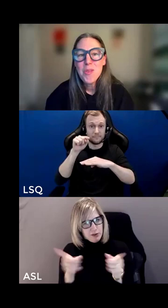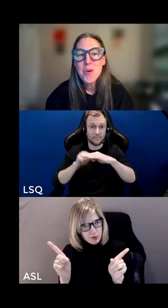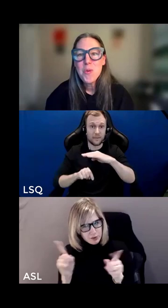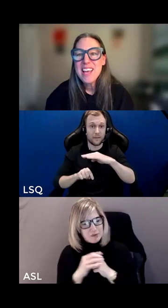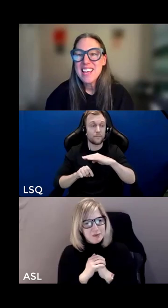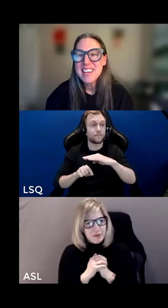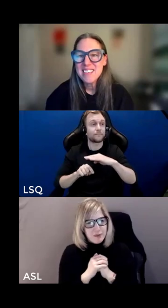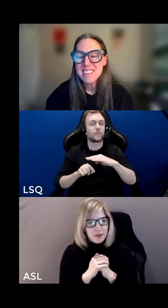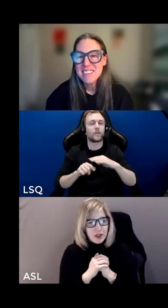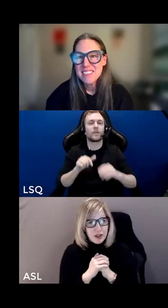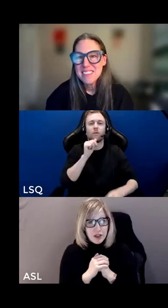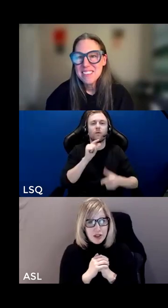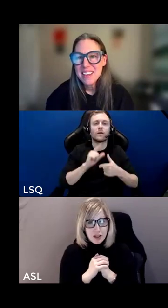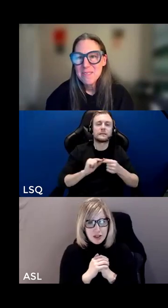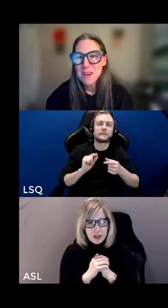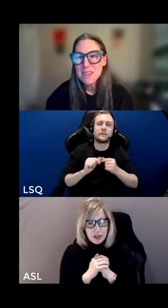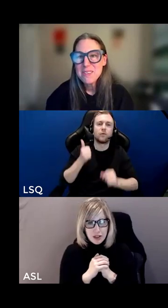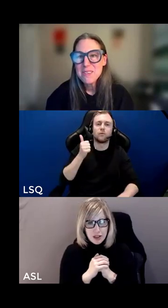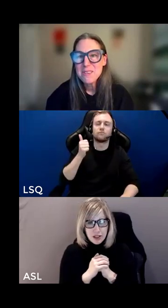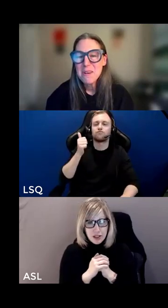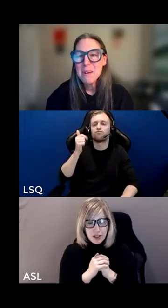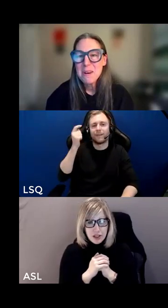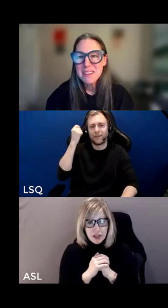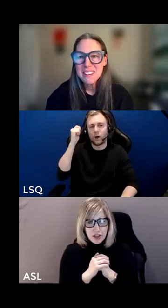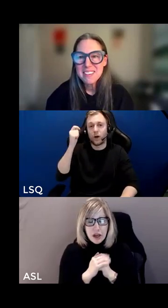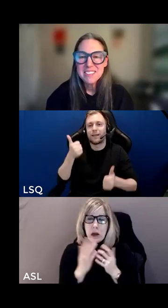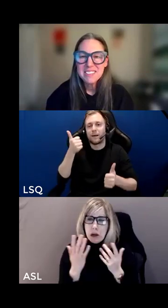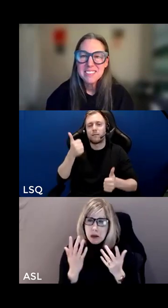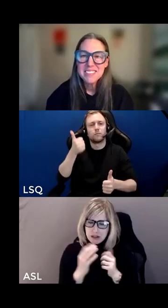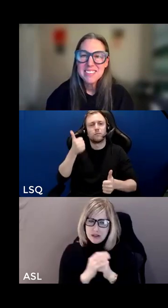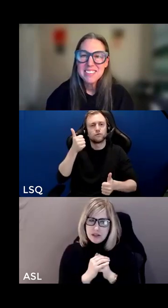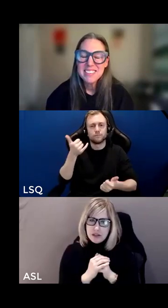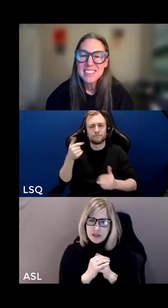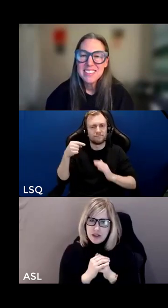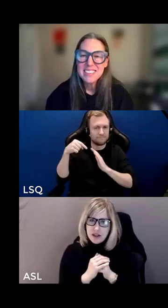on the way in i want to honor